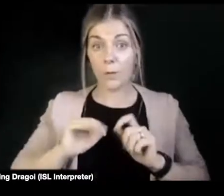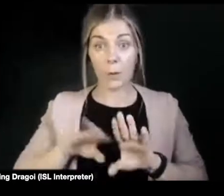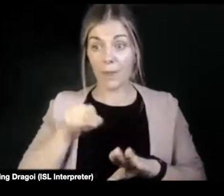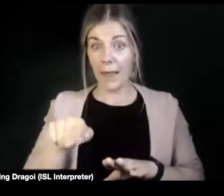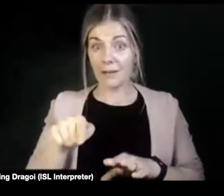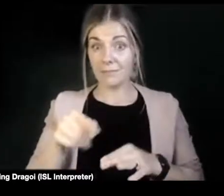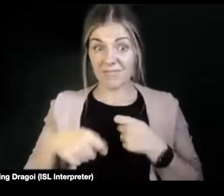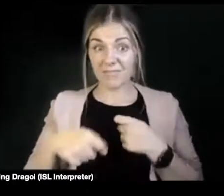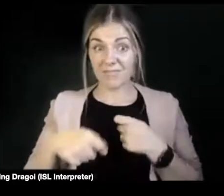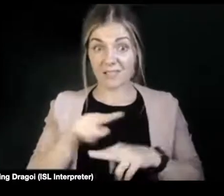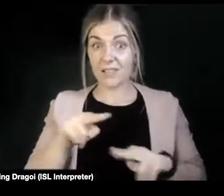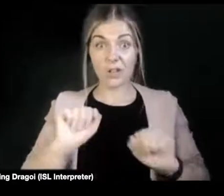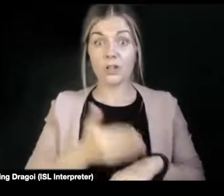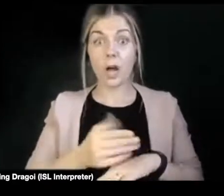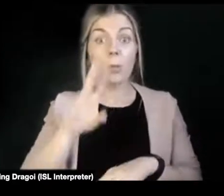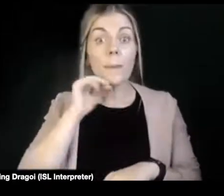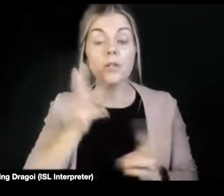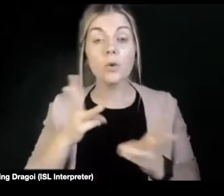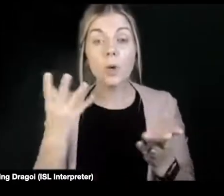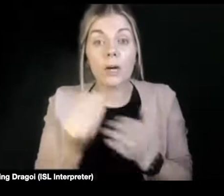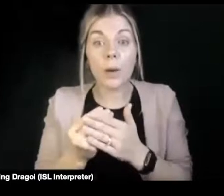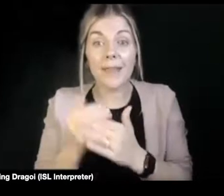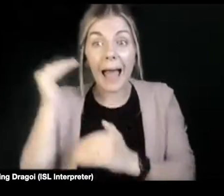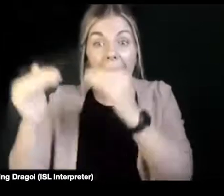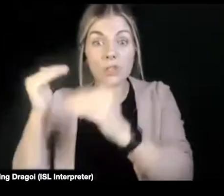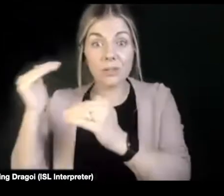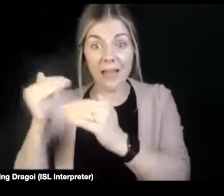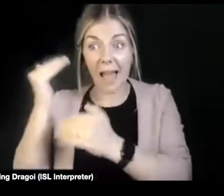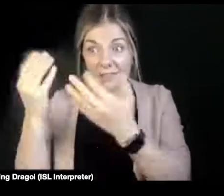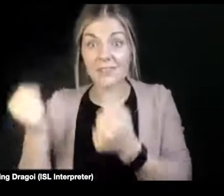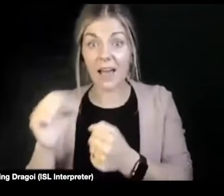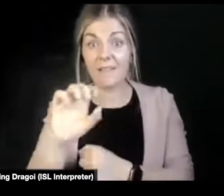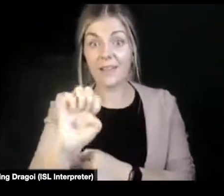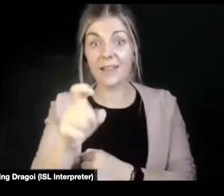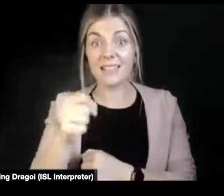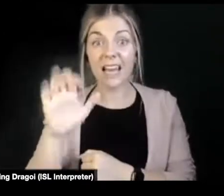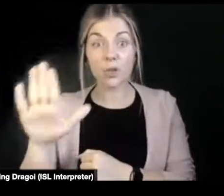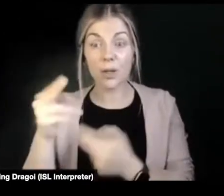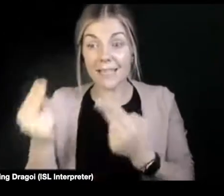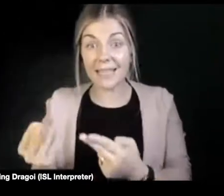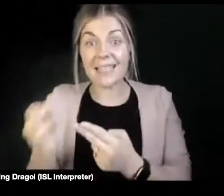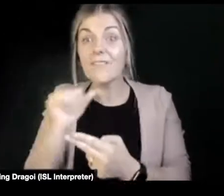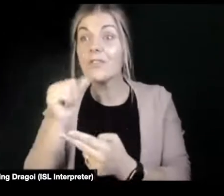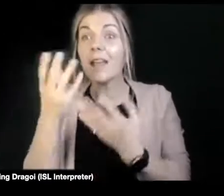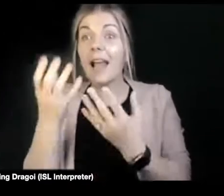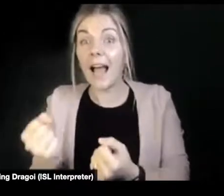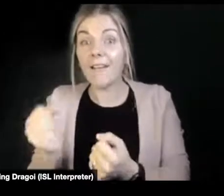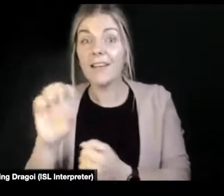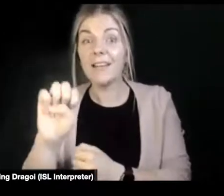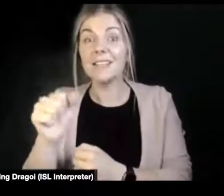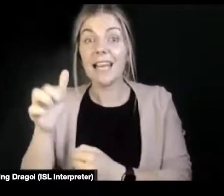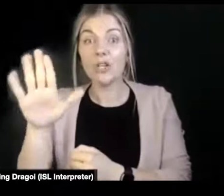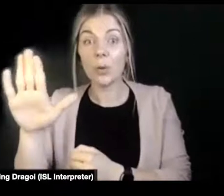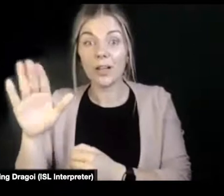because you're working with grownups, and grownups have sexual needs. If they didn't, we wouldn't exist, we wouldn't be here. So that's